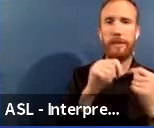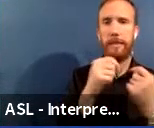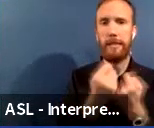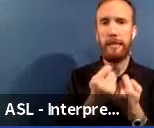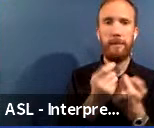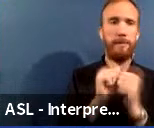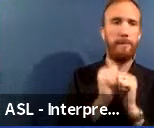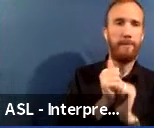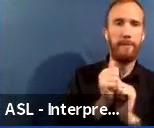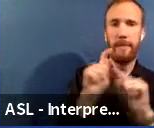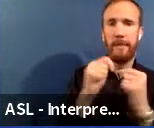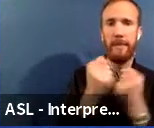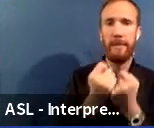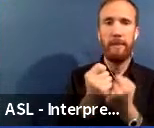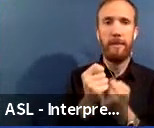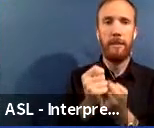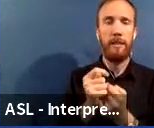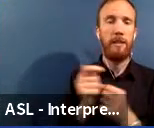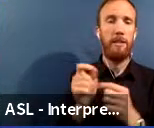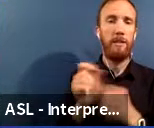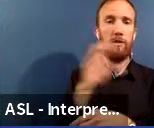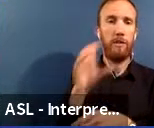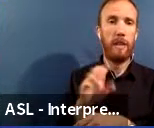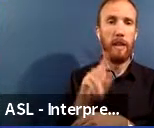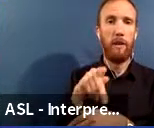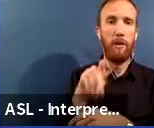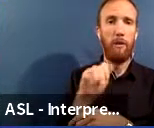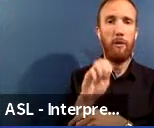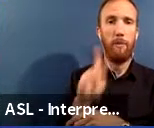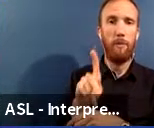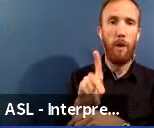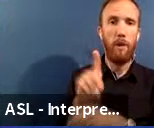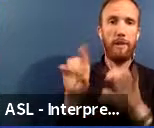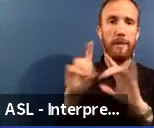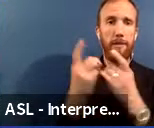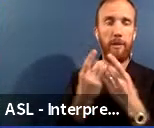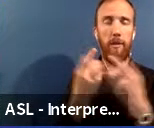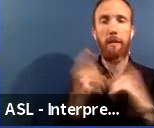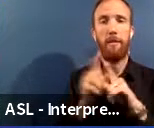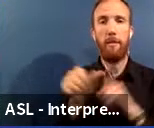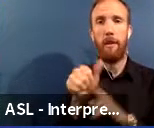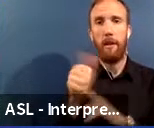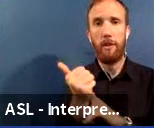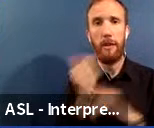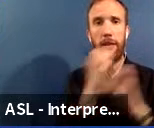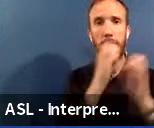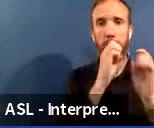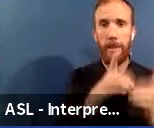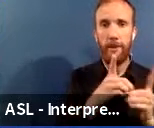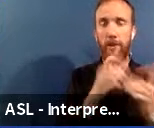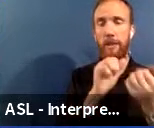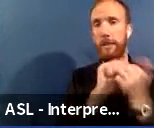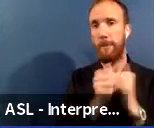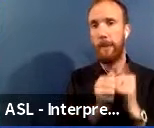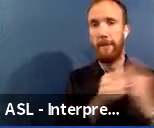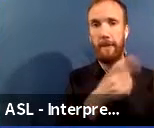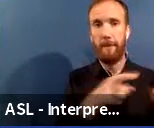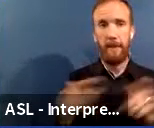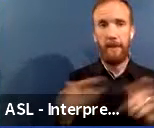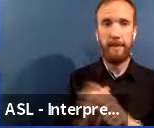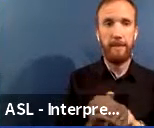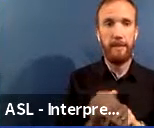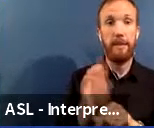partners for educational, competitive, and recreational events. CPS operates various